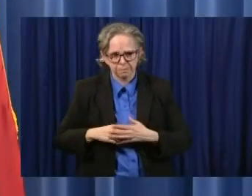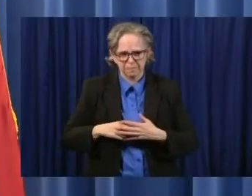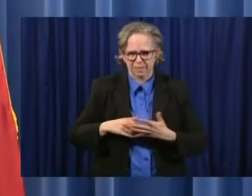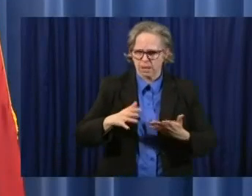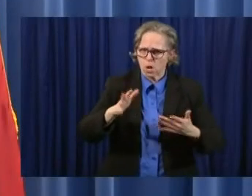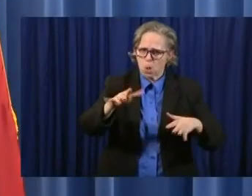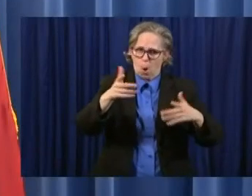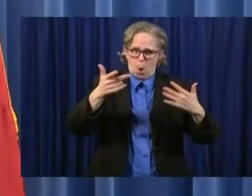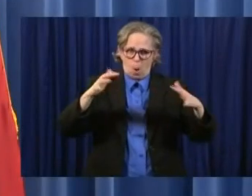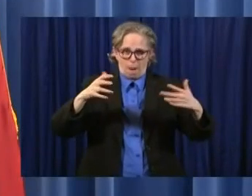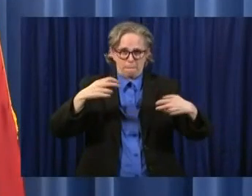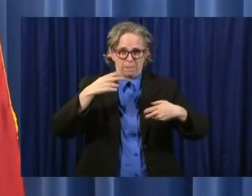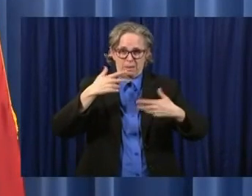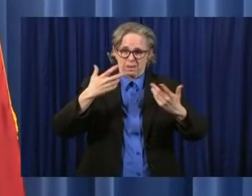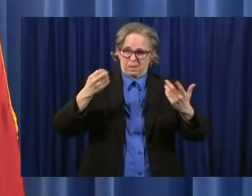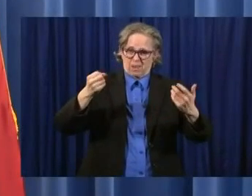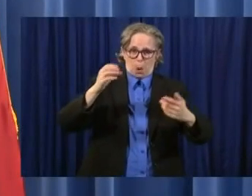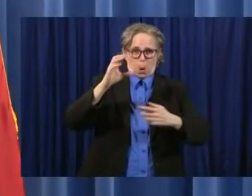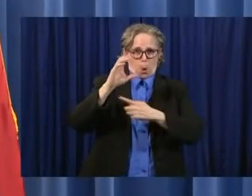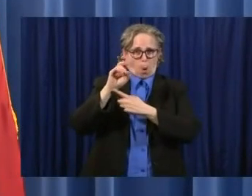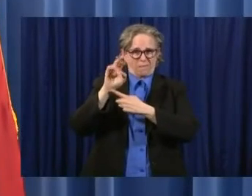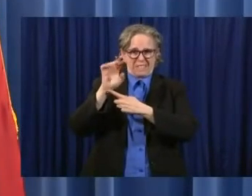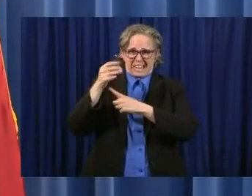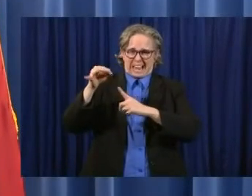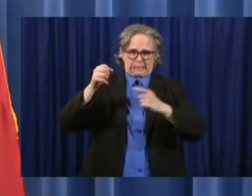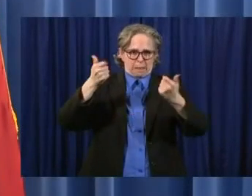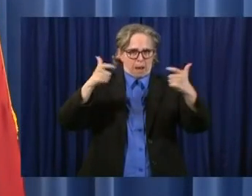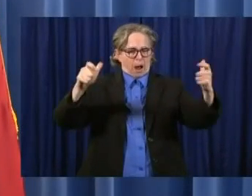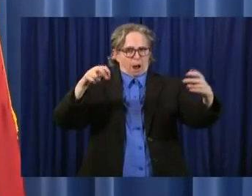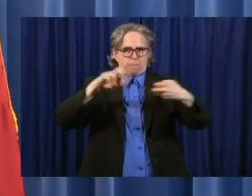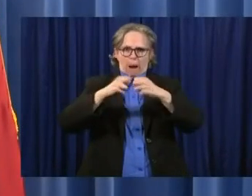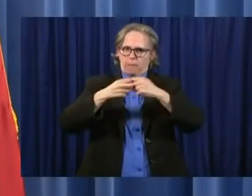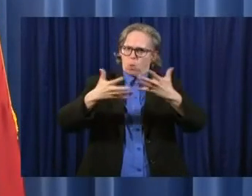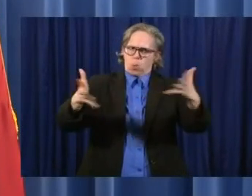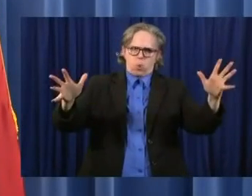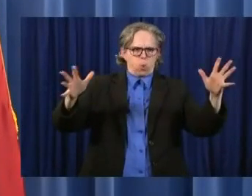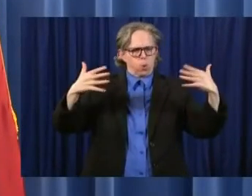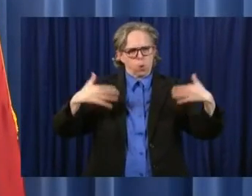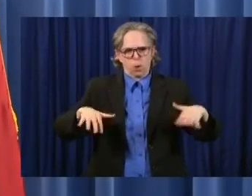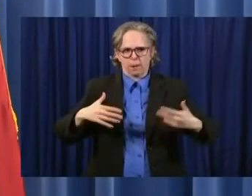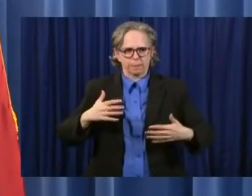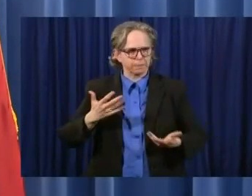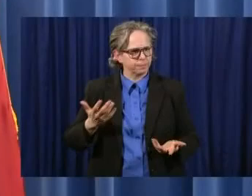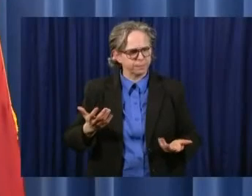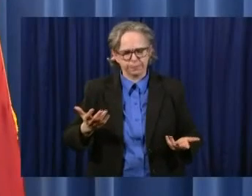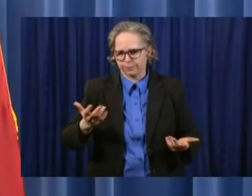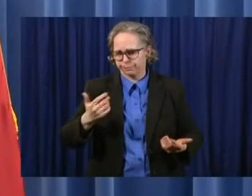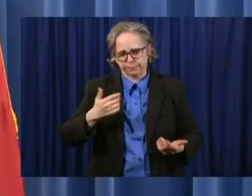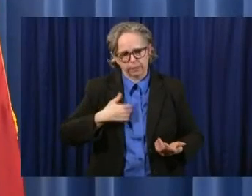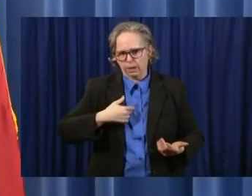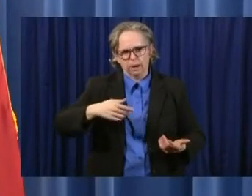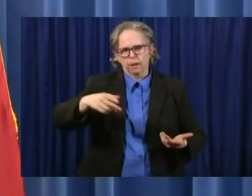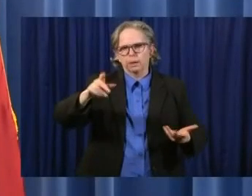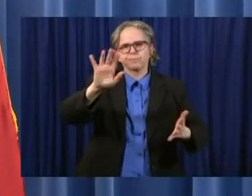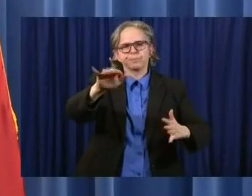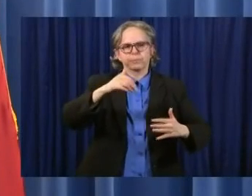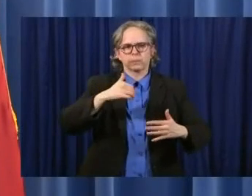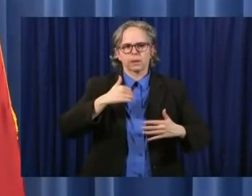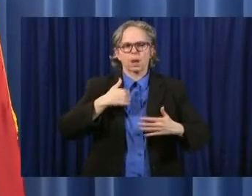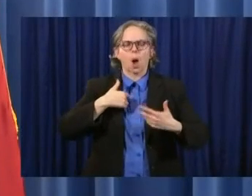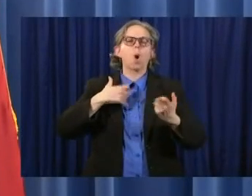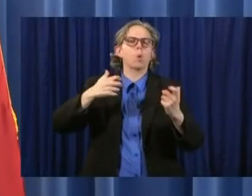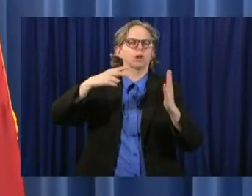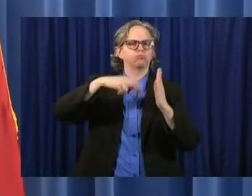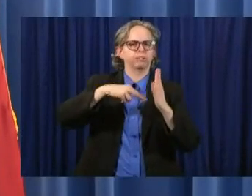huge problem. So I'll reserve any comment until I actually see the legislation.